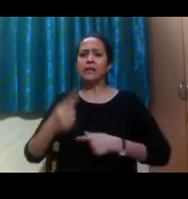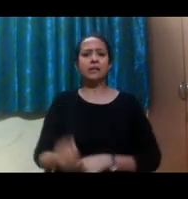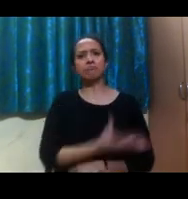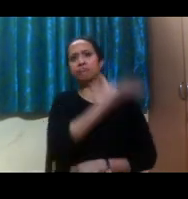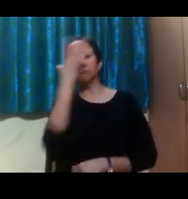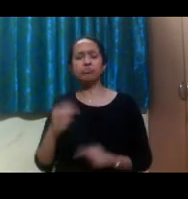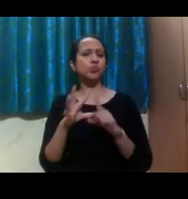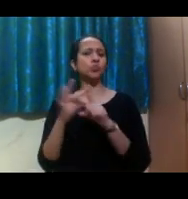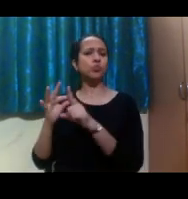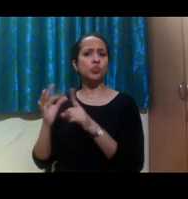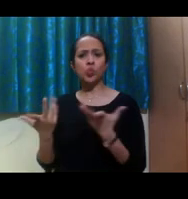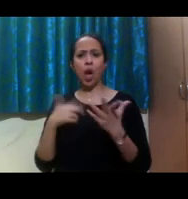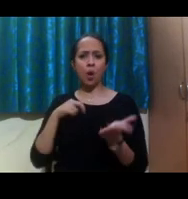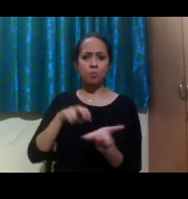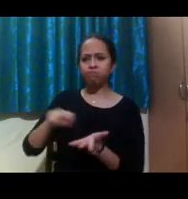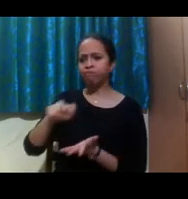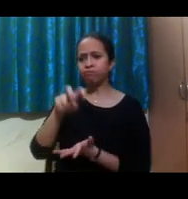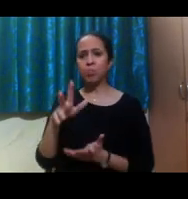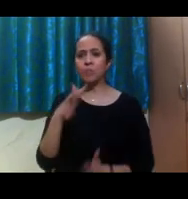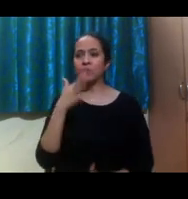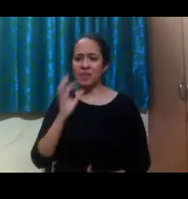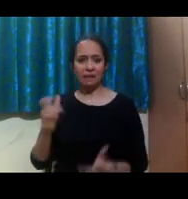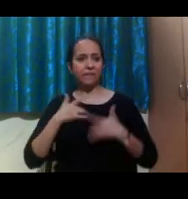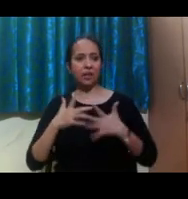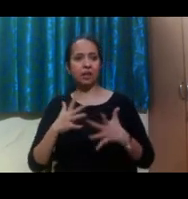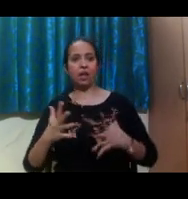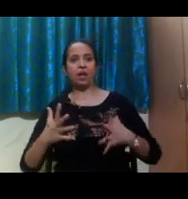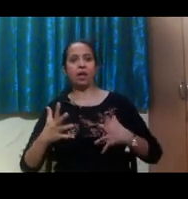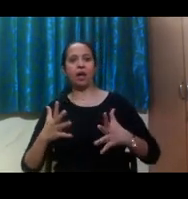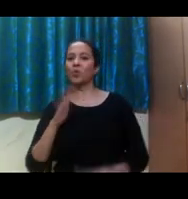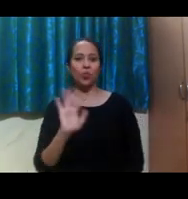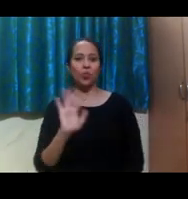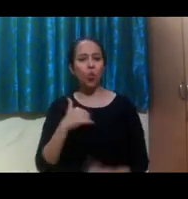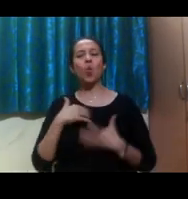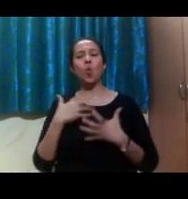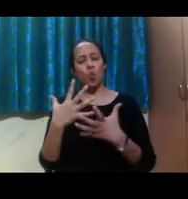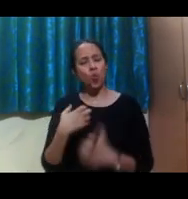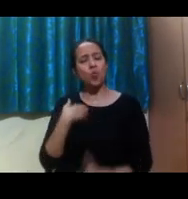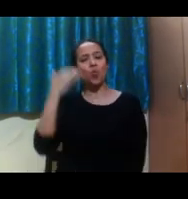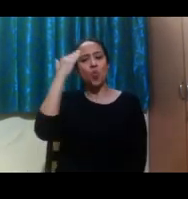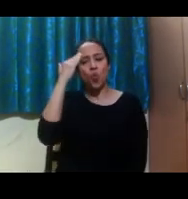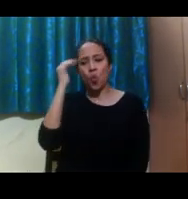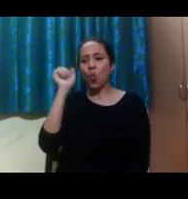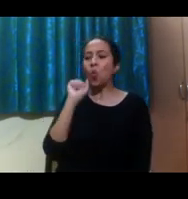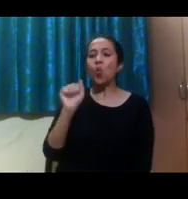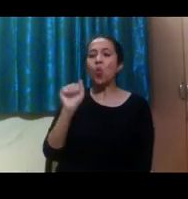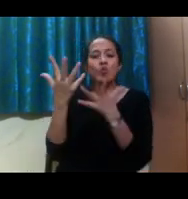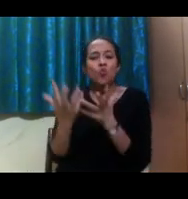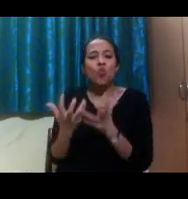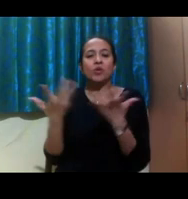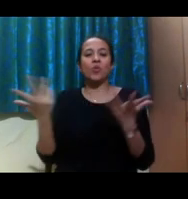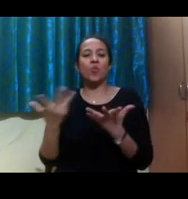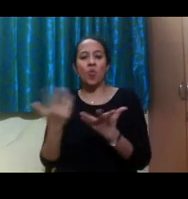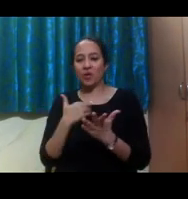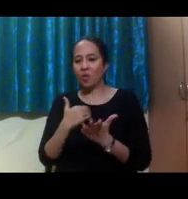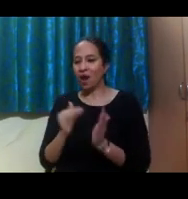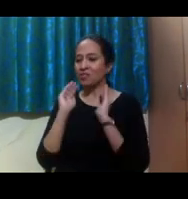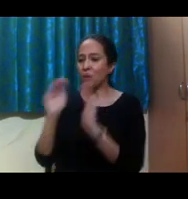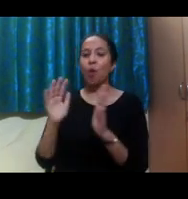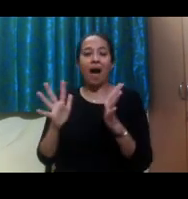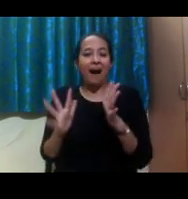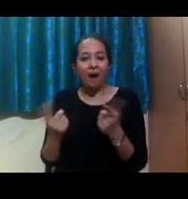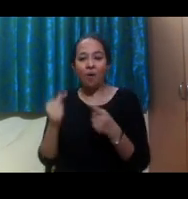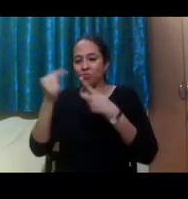thing. And I want to promise you it's not meant to be intrusive. We're just trying to really understand how your disability affects you, but also how the